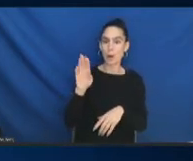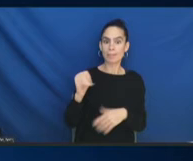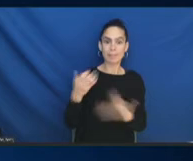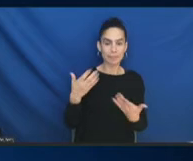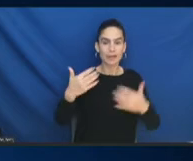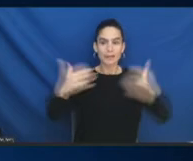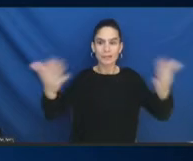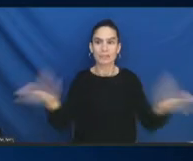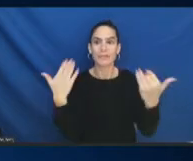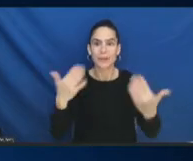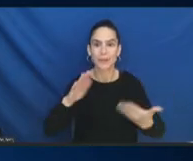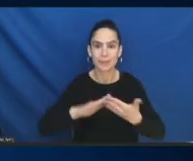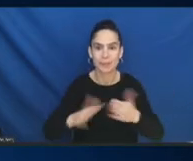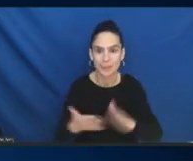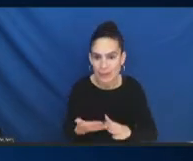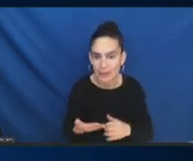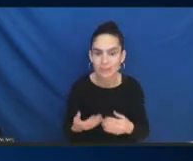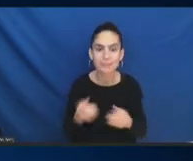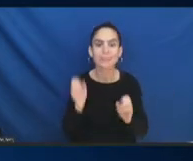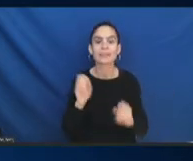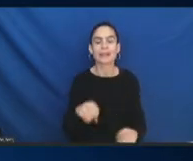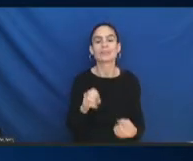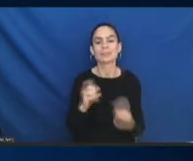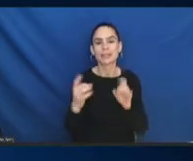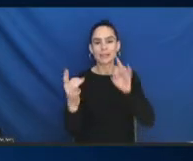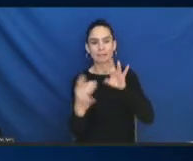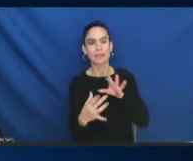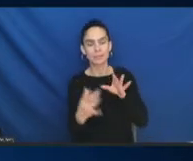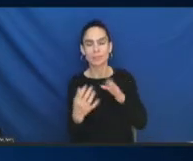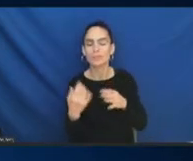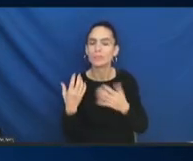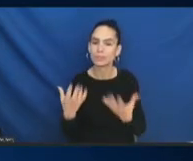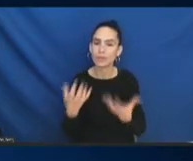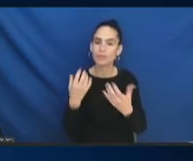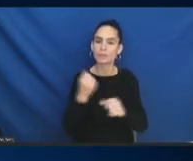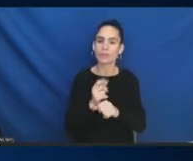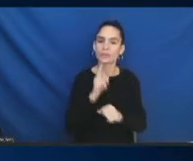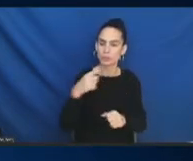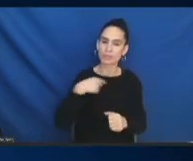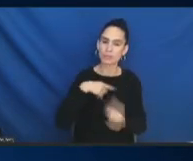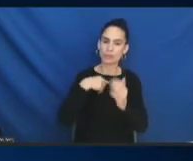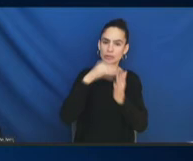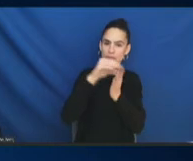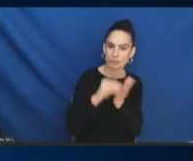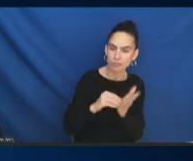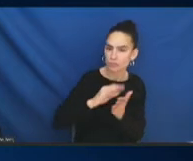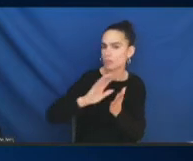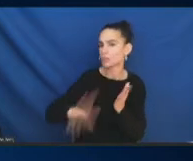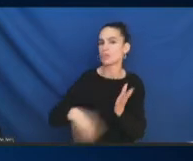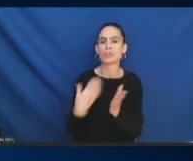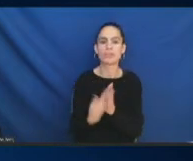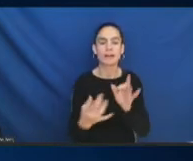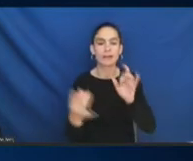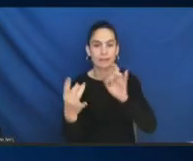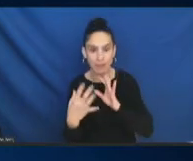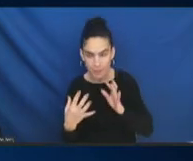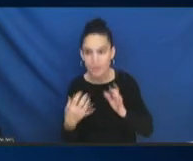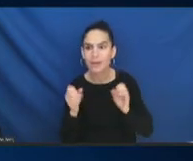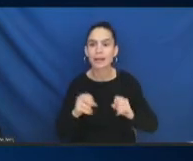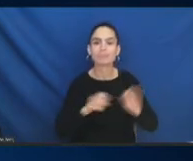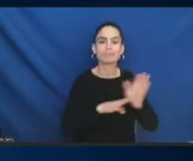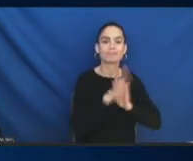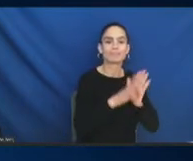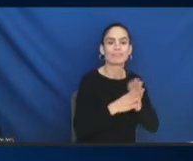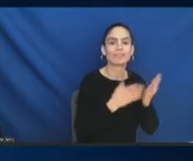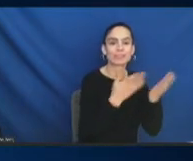and to make sure that we're taking the input as we're developing the recommendations. So, I would recommend the subcommittees think about